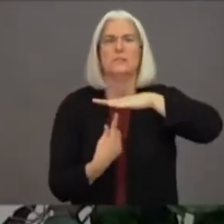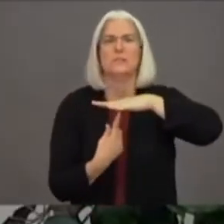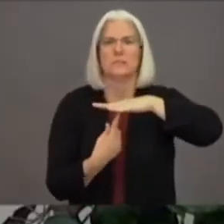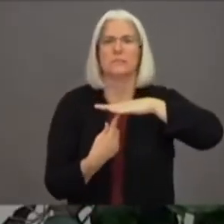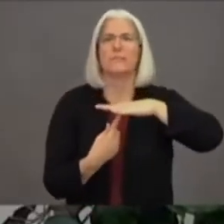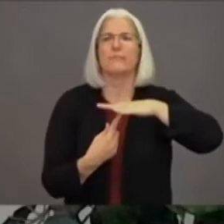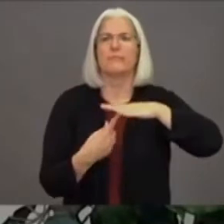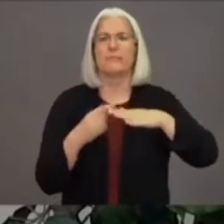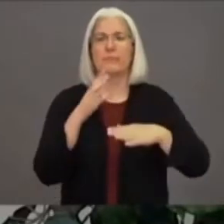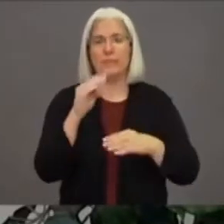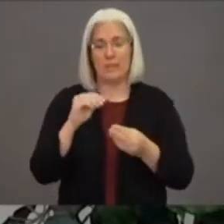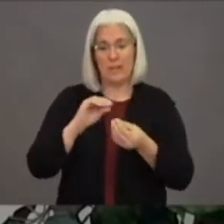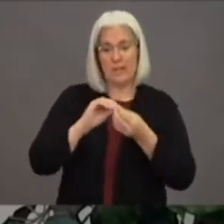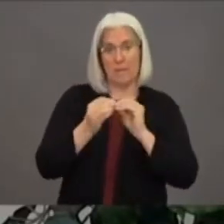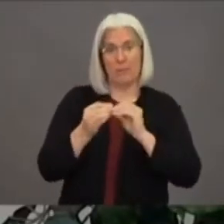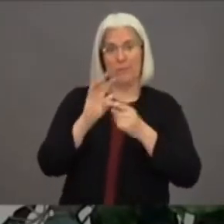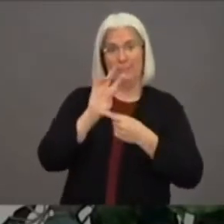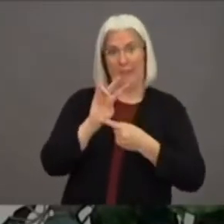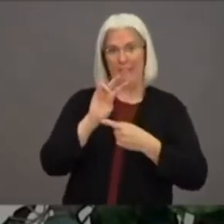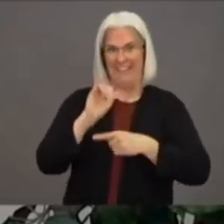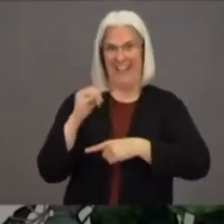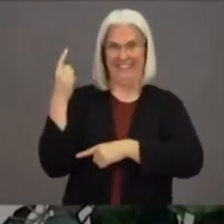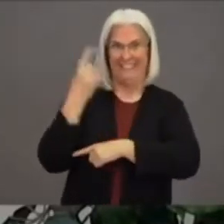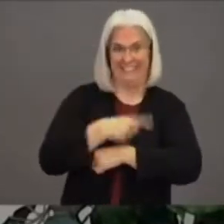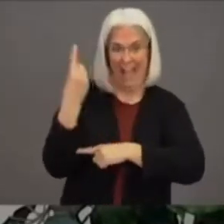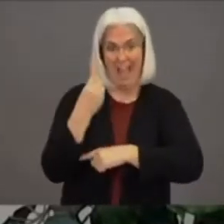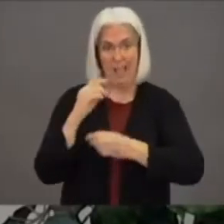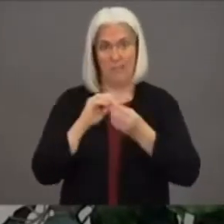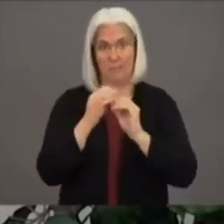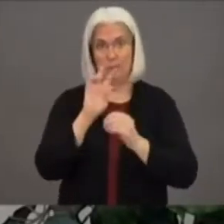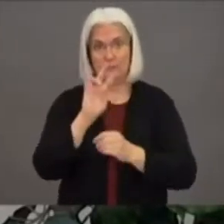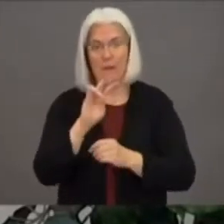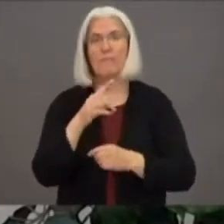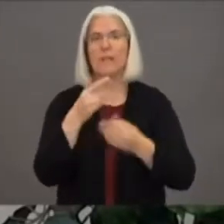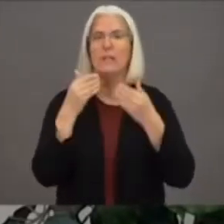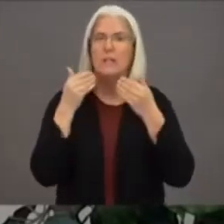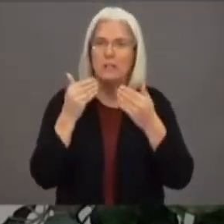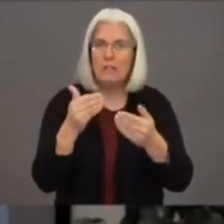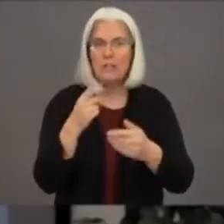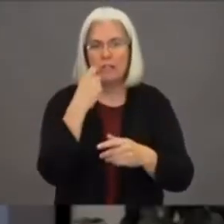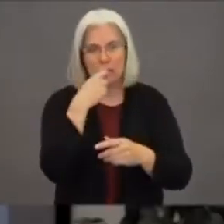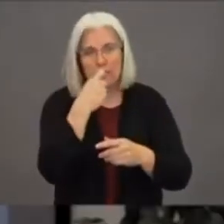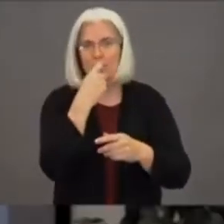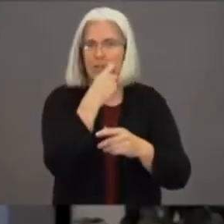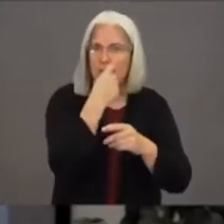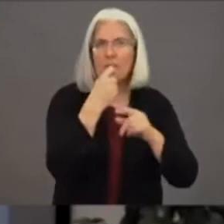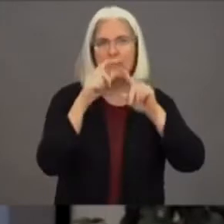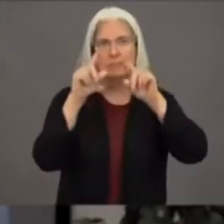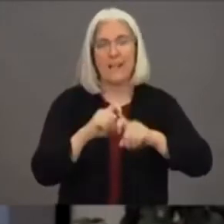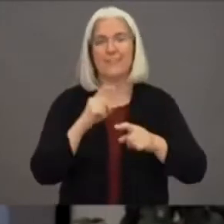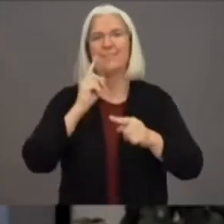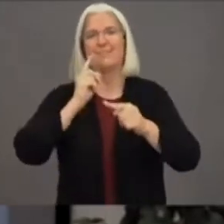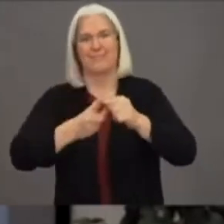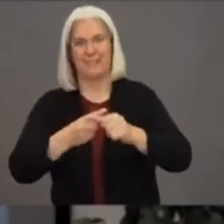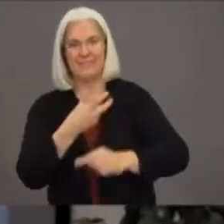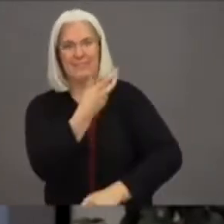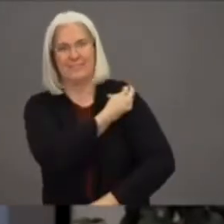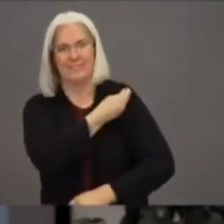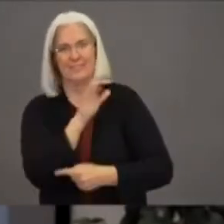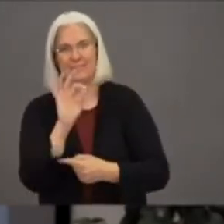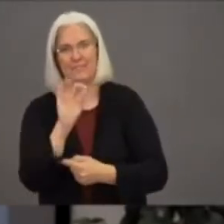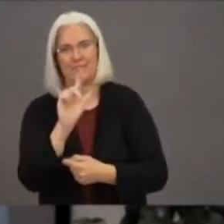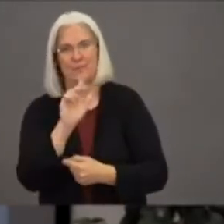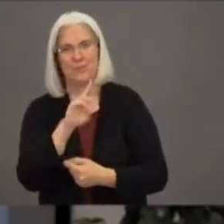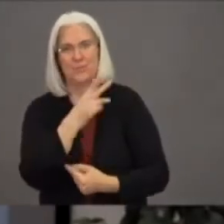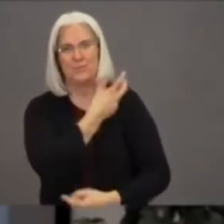What recommendations do you have for holiday gatherings? Still, you know, people are still calling their family members, trying to figure out what they're going to do. What recommendations do you